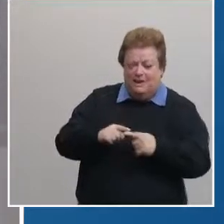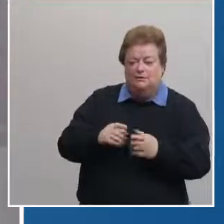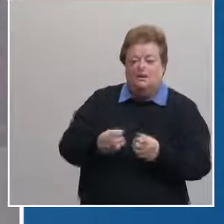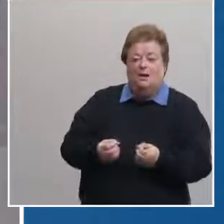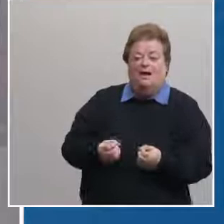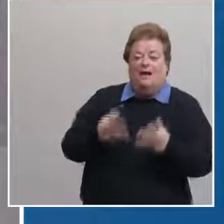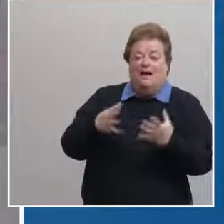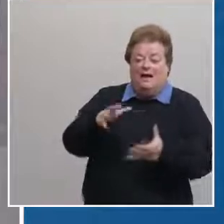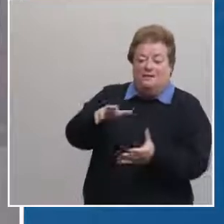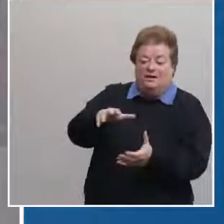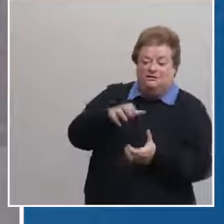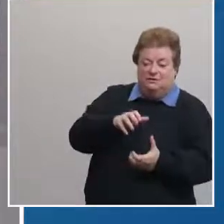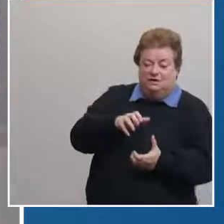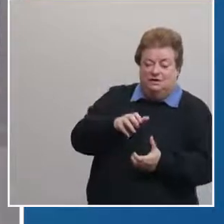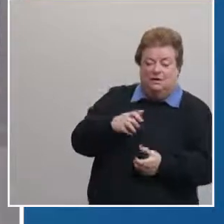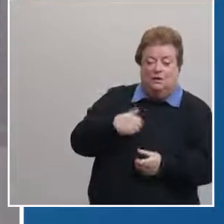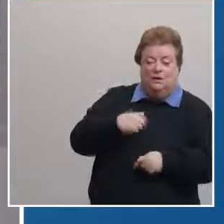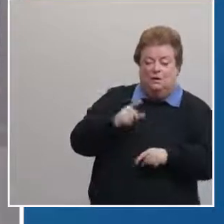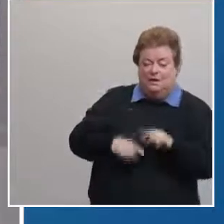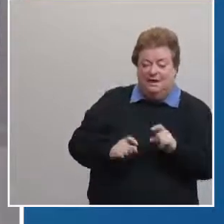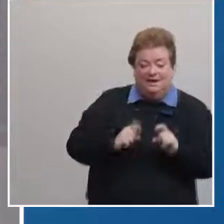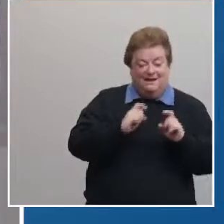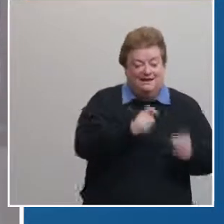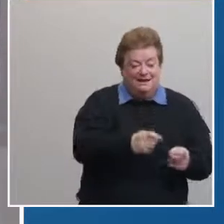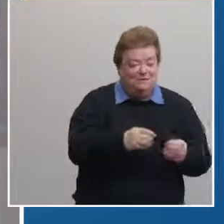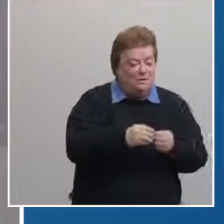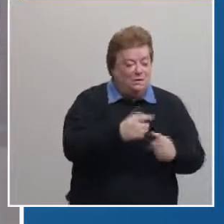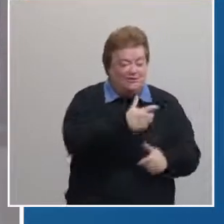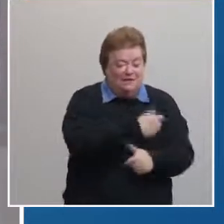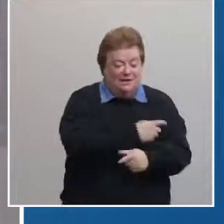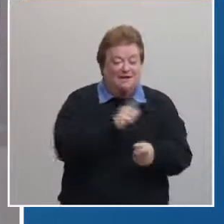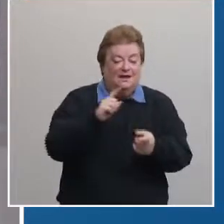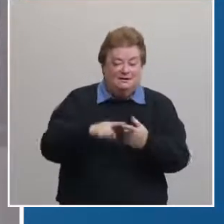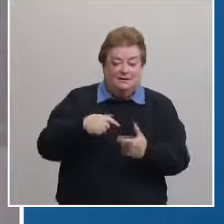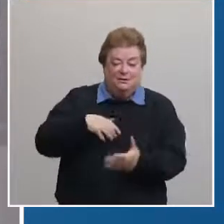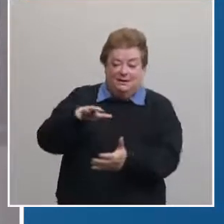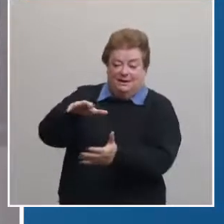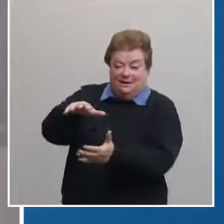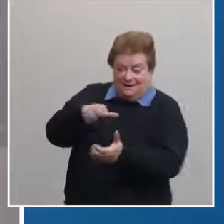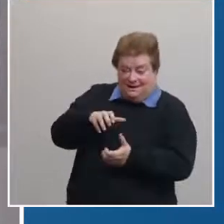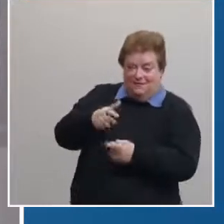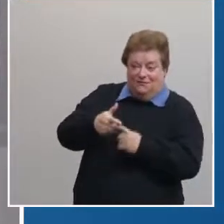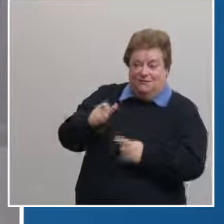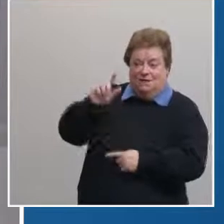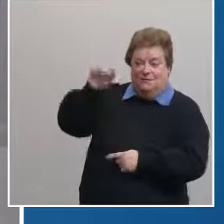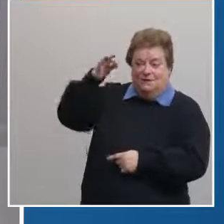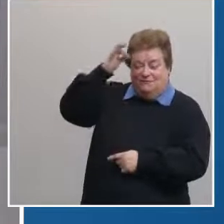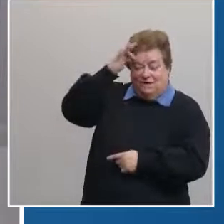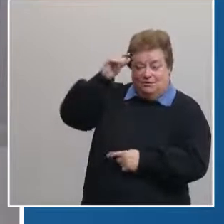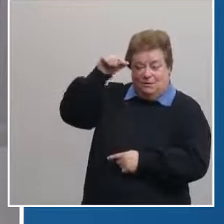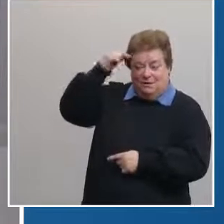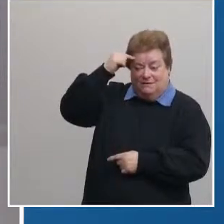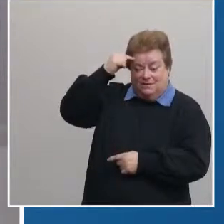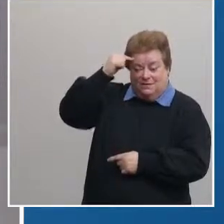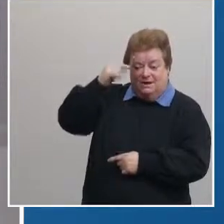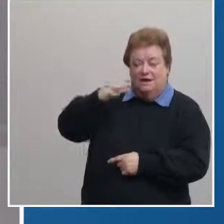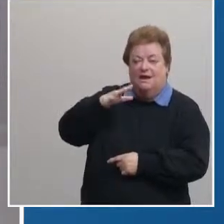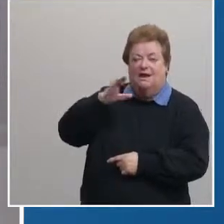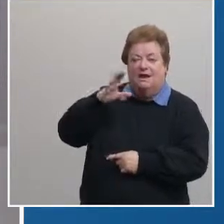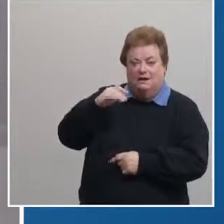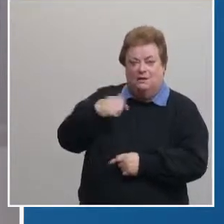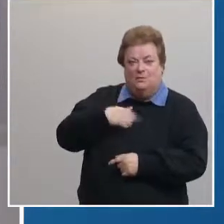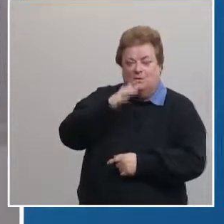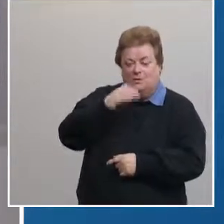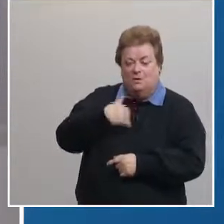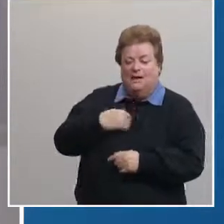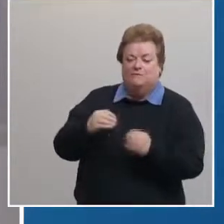we can't give more shots until it's available from uh from the government and hopefully there will be more uh vaccination options